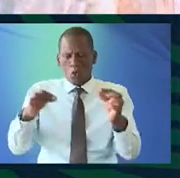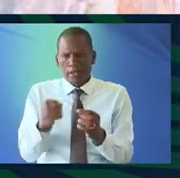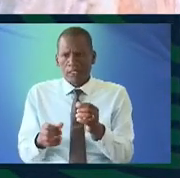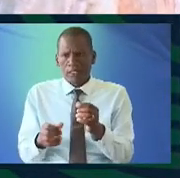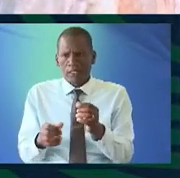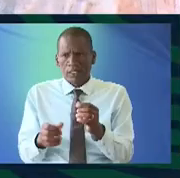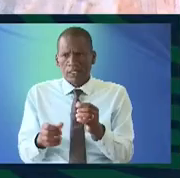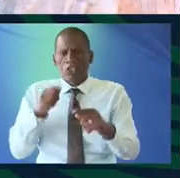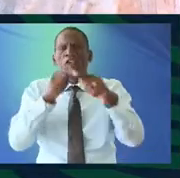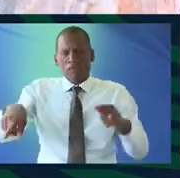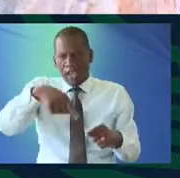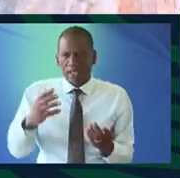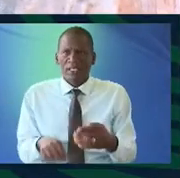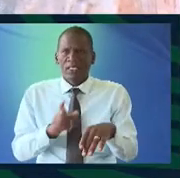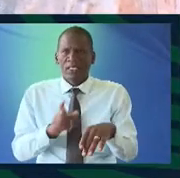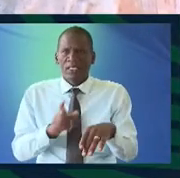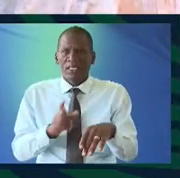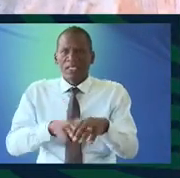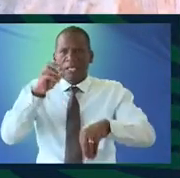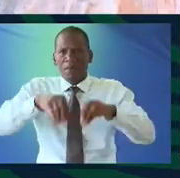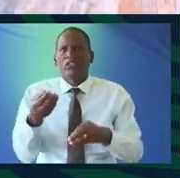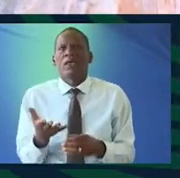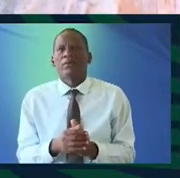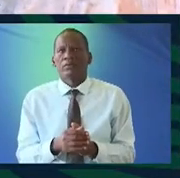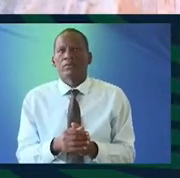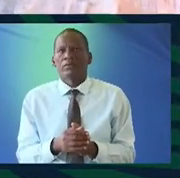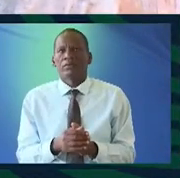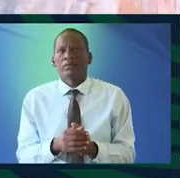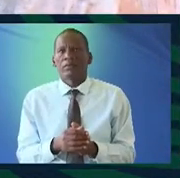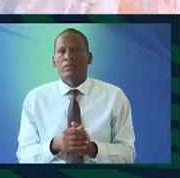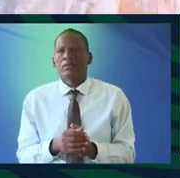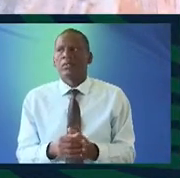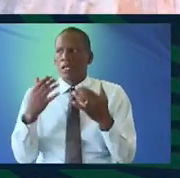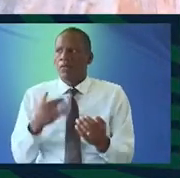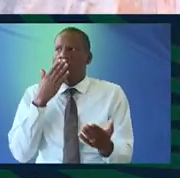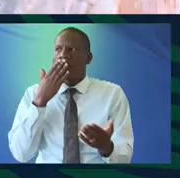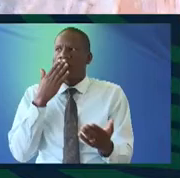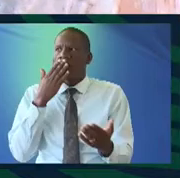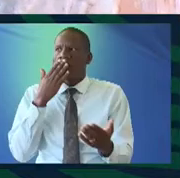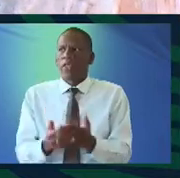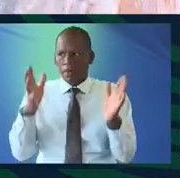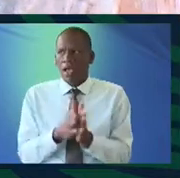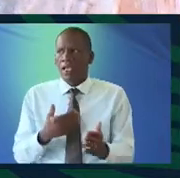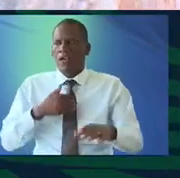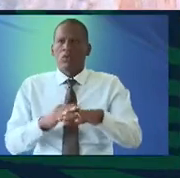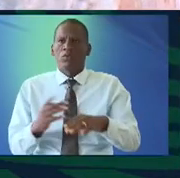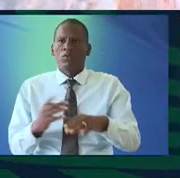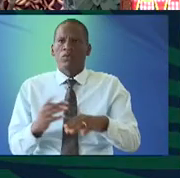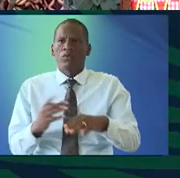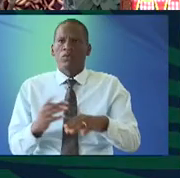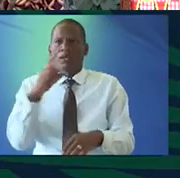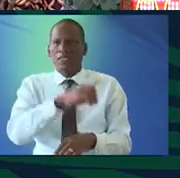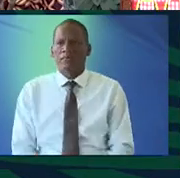term to divide us mostly when elections come okay so thank you so much and have a